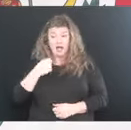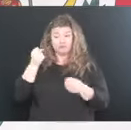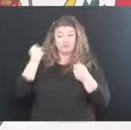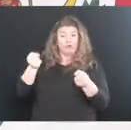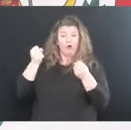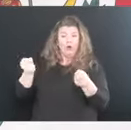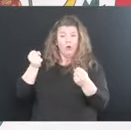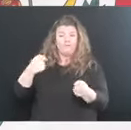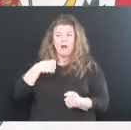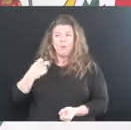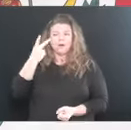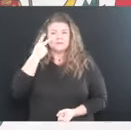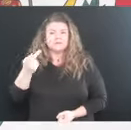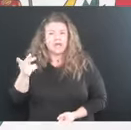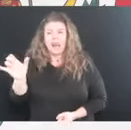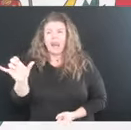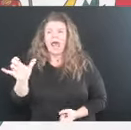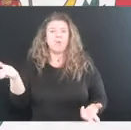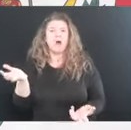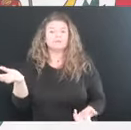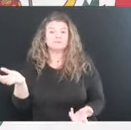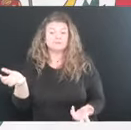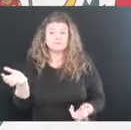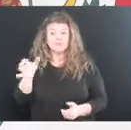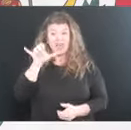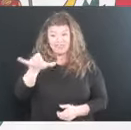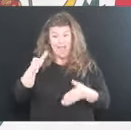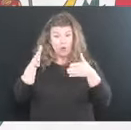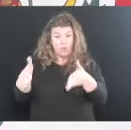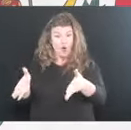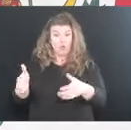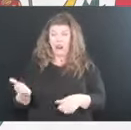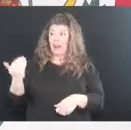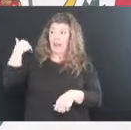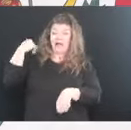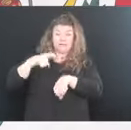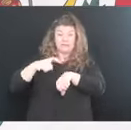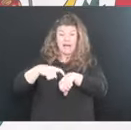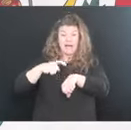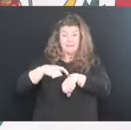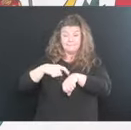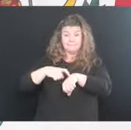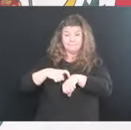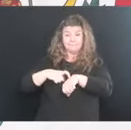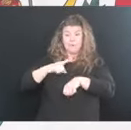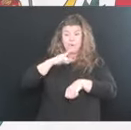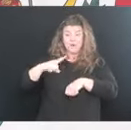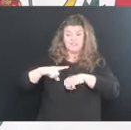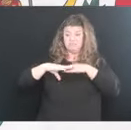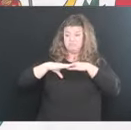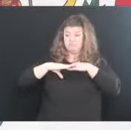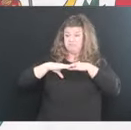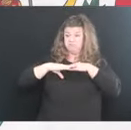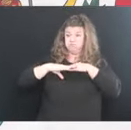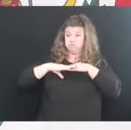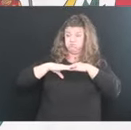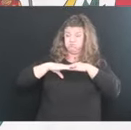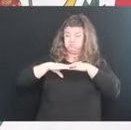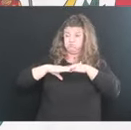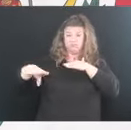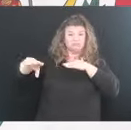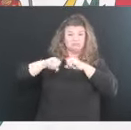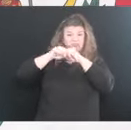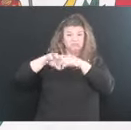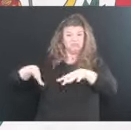was really, what it was like. This road, the last time I'd been through it was all flat to pieces. That's all there is to it.